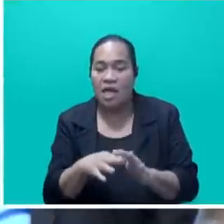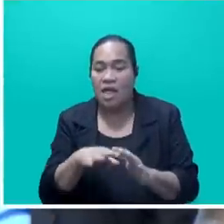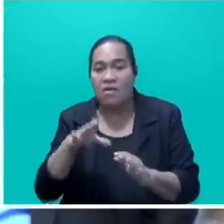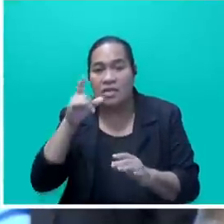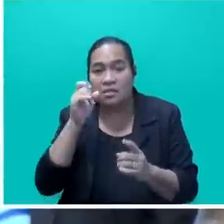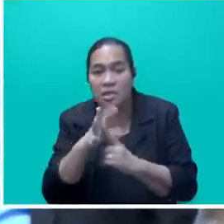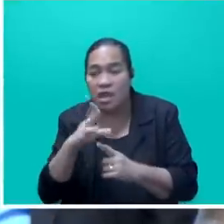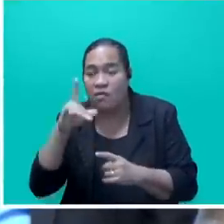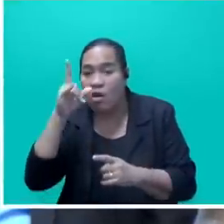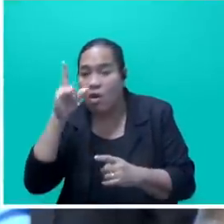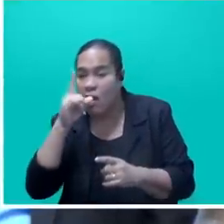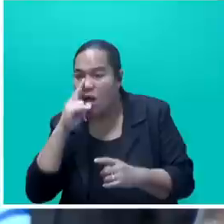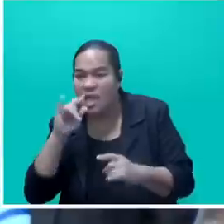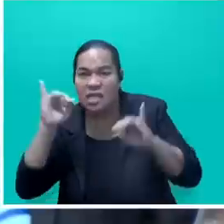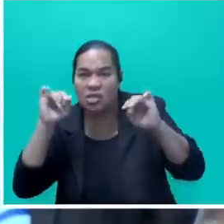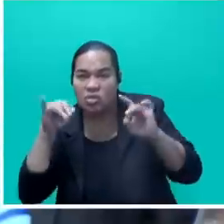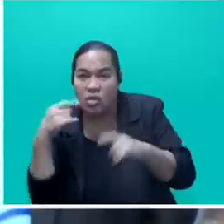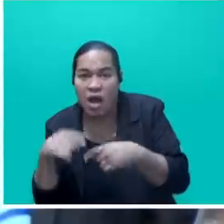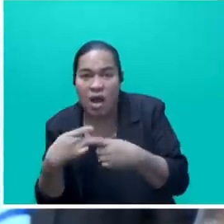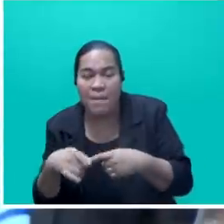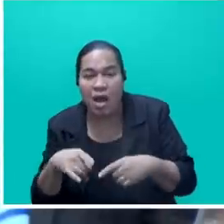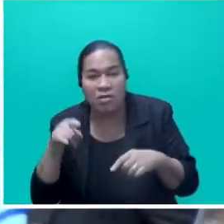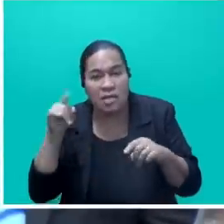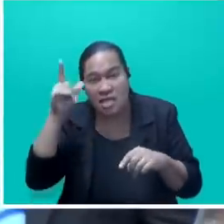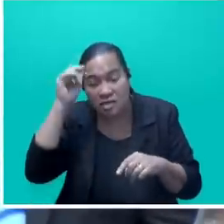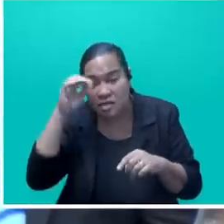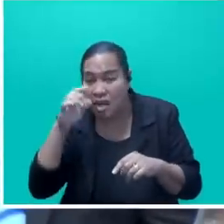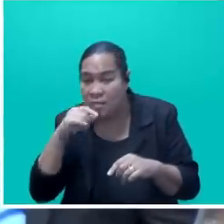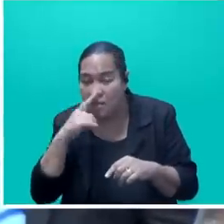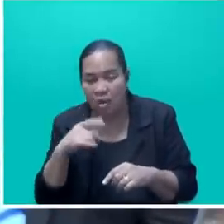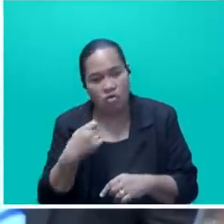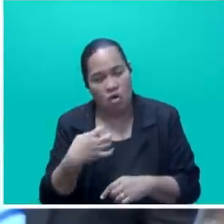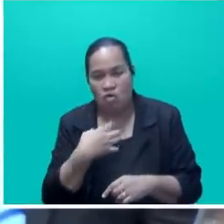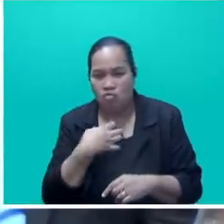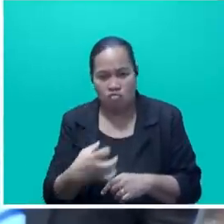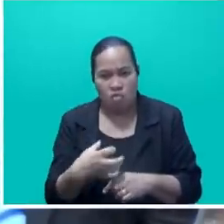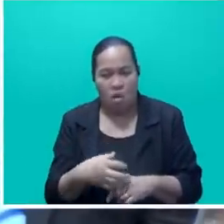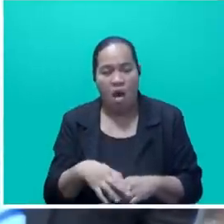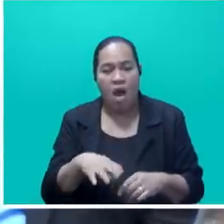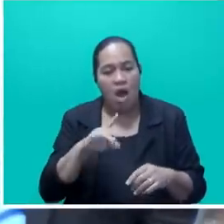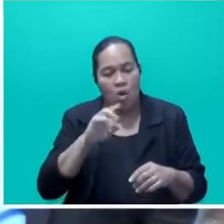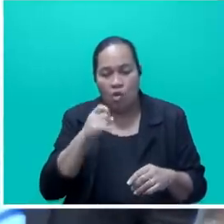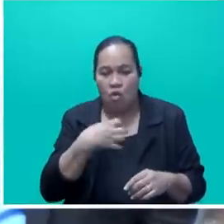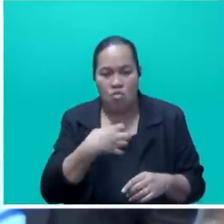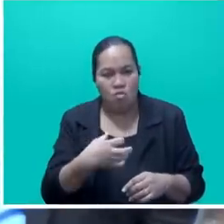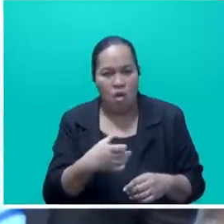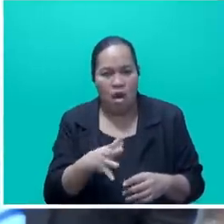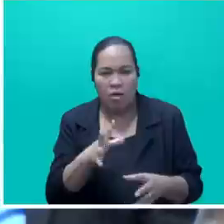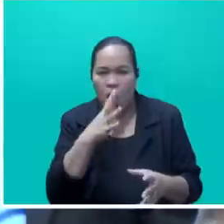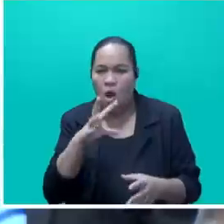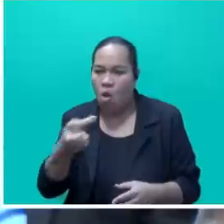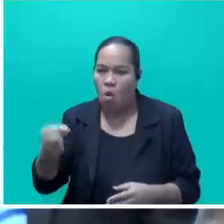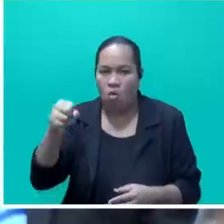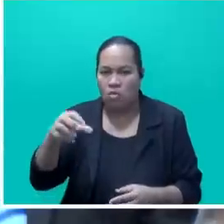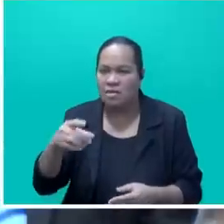people in the name of streamlining investments. We will no longer rob our people of their freedom of expression in the name of media